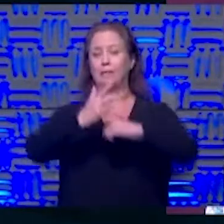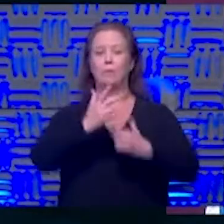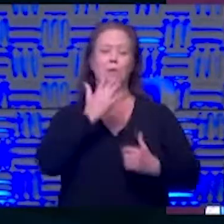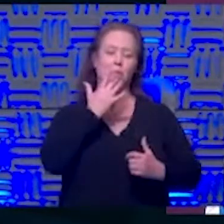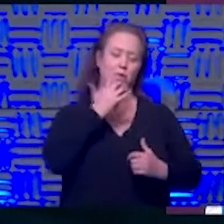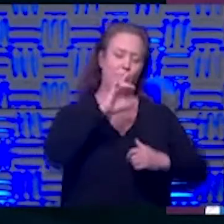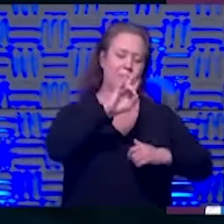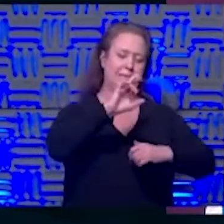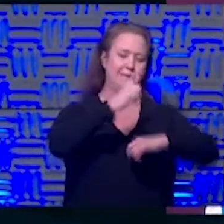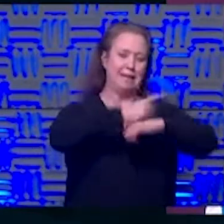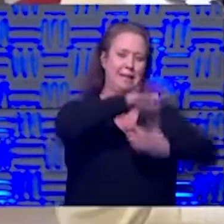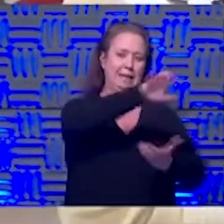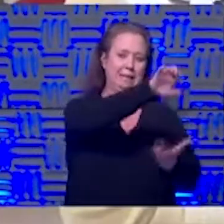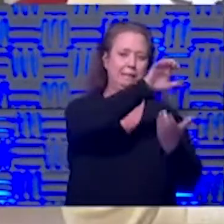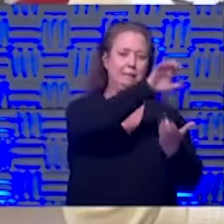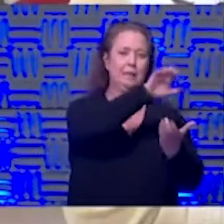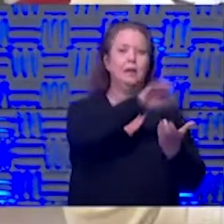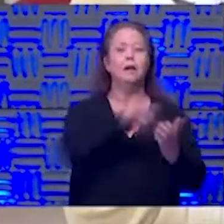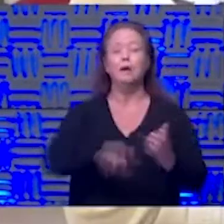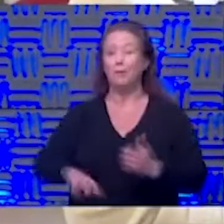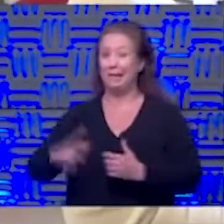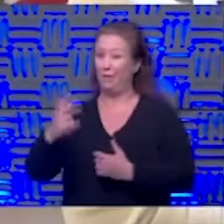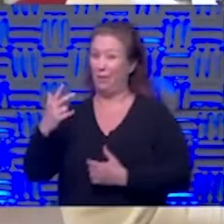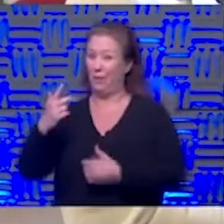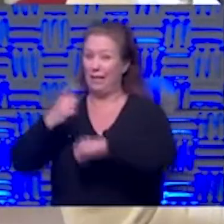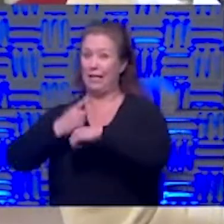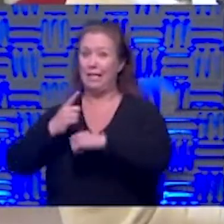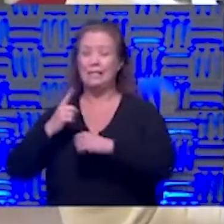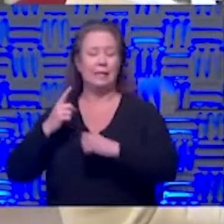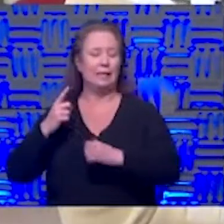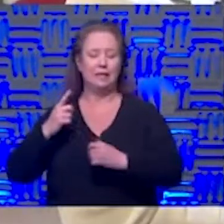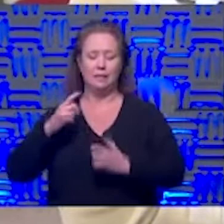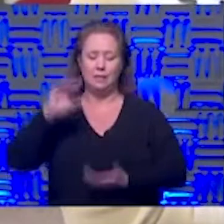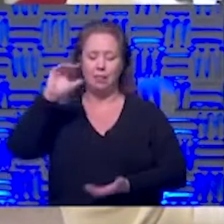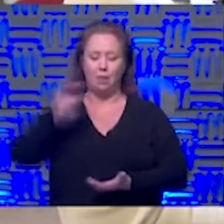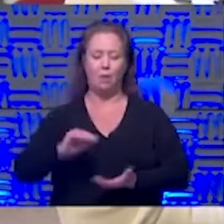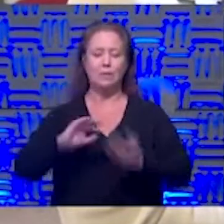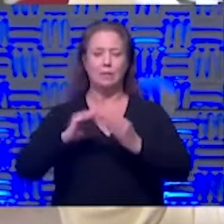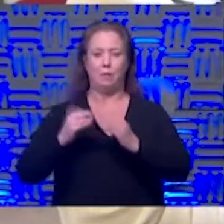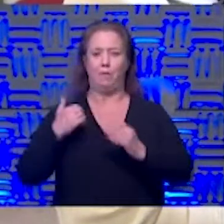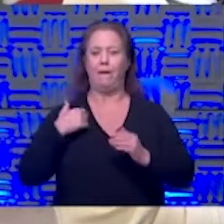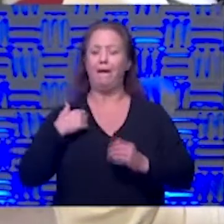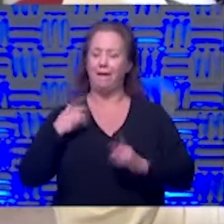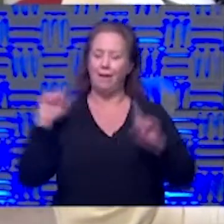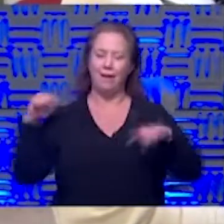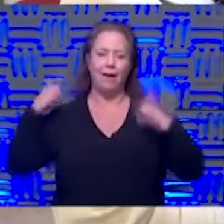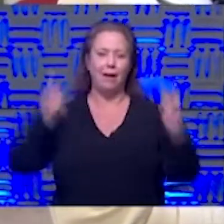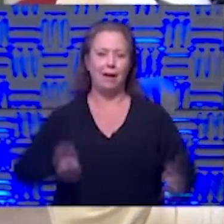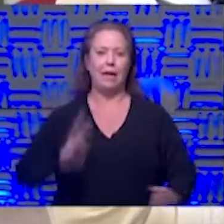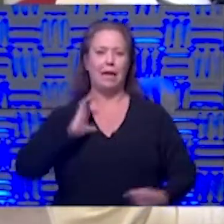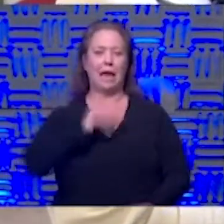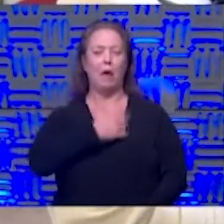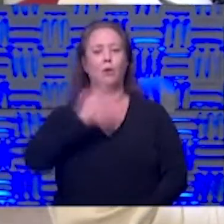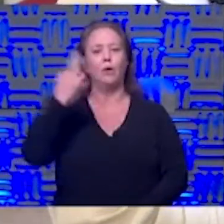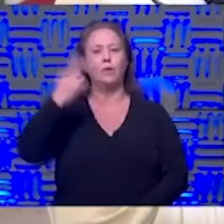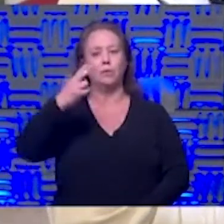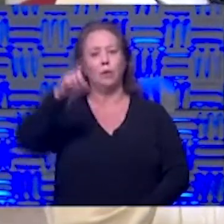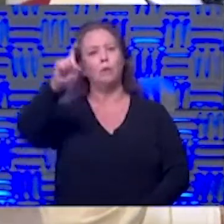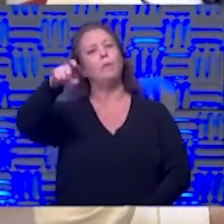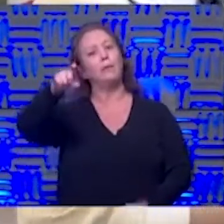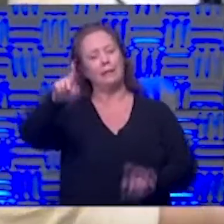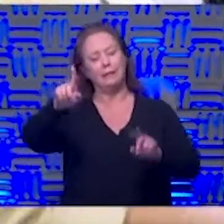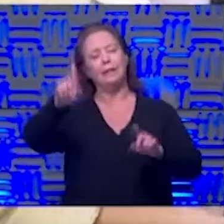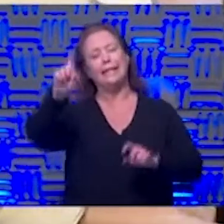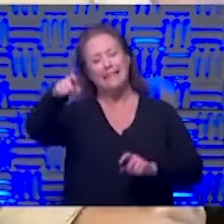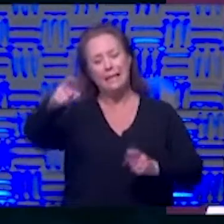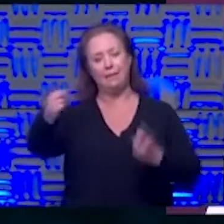days inventory it's one of the lowest levels we've had in the history of community blood center so we really really do need people to come out and help all right